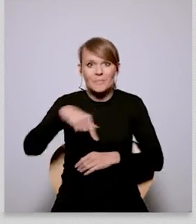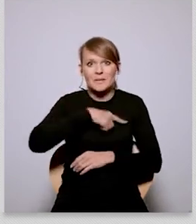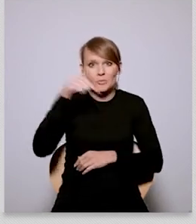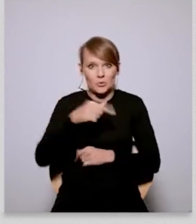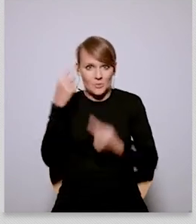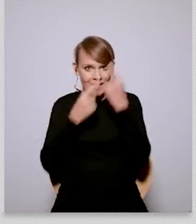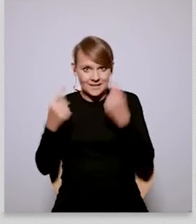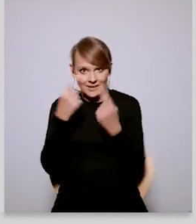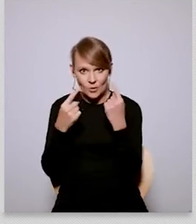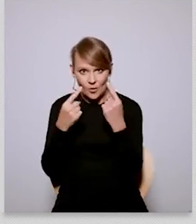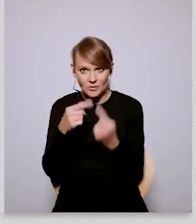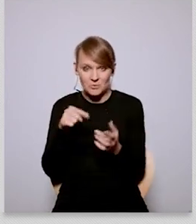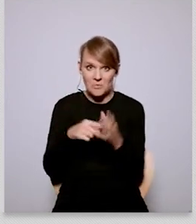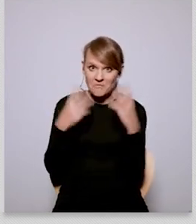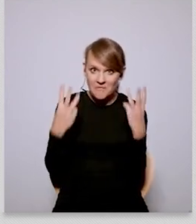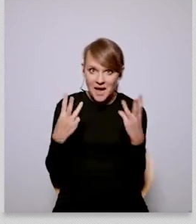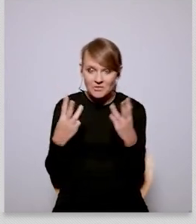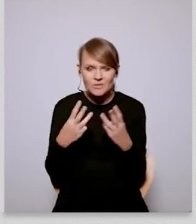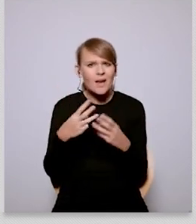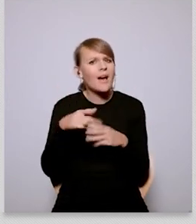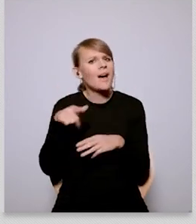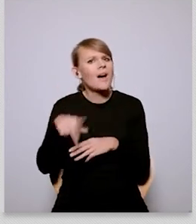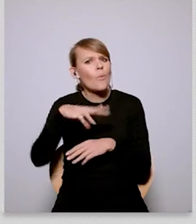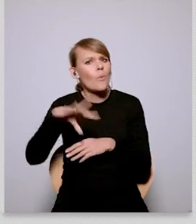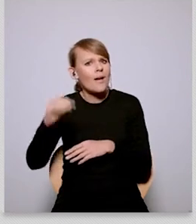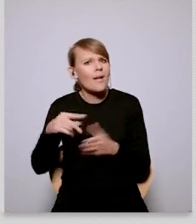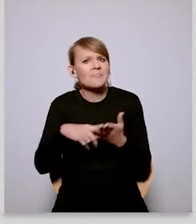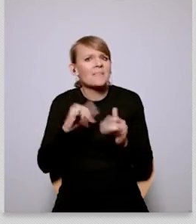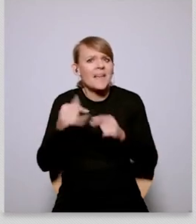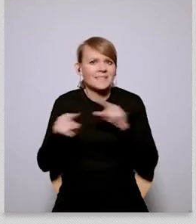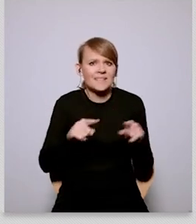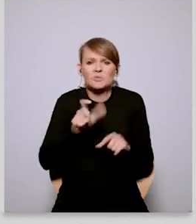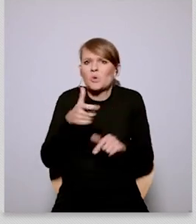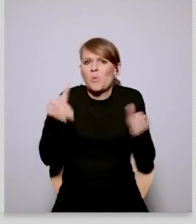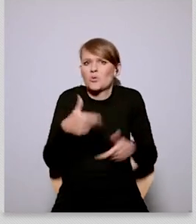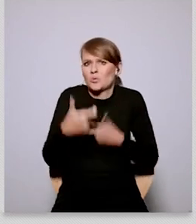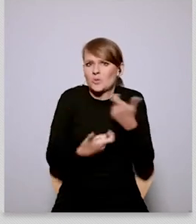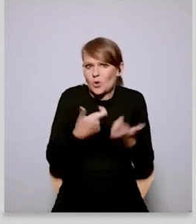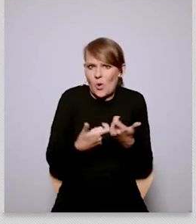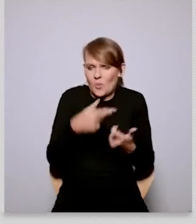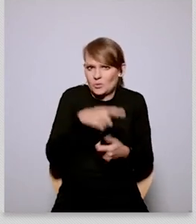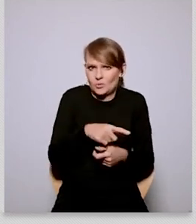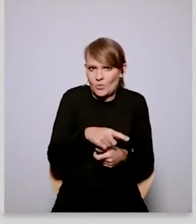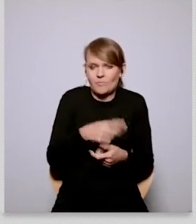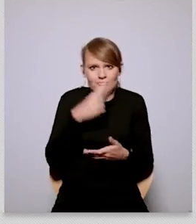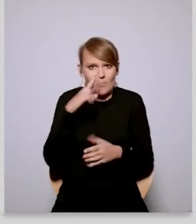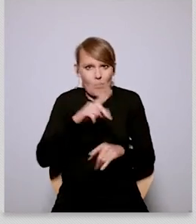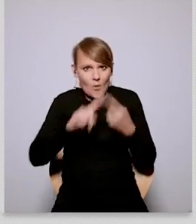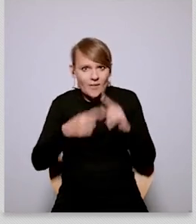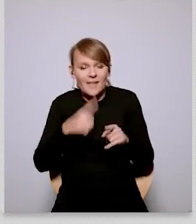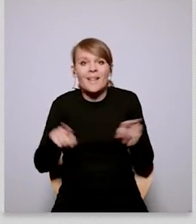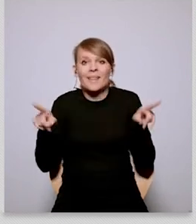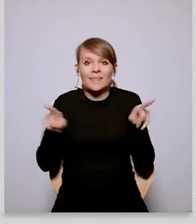our ability to kind of work on that file and then a couple of thoughts um that have been largely spurred by today's conversation um on